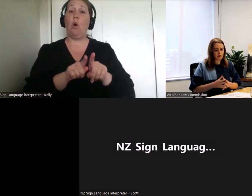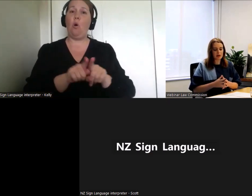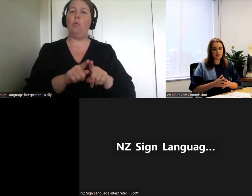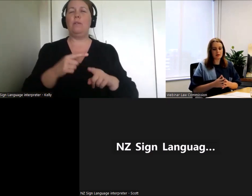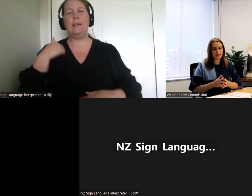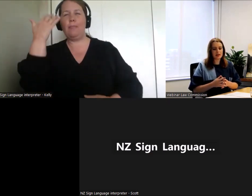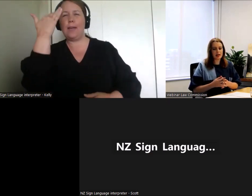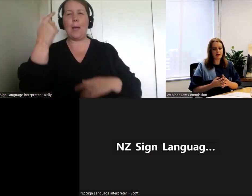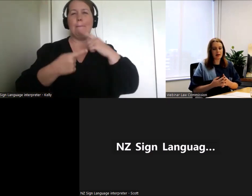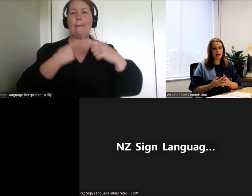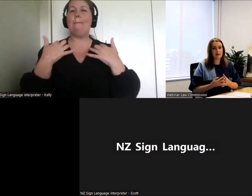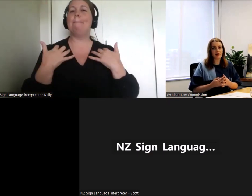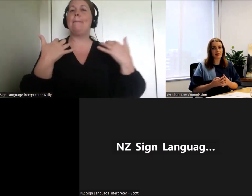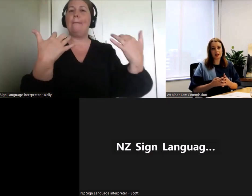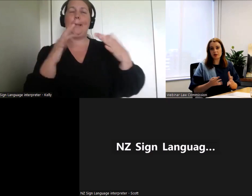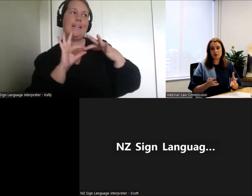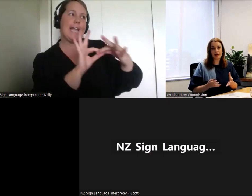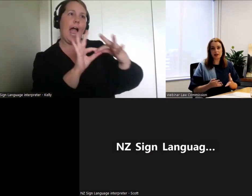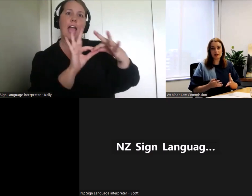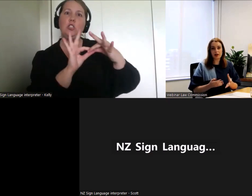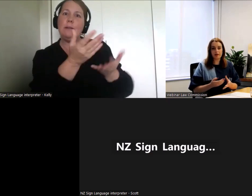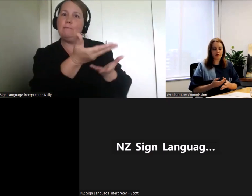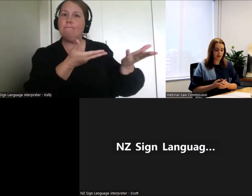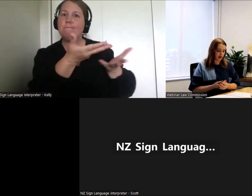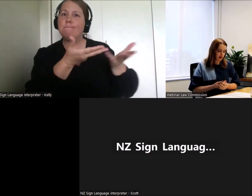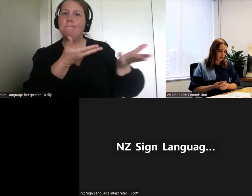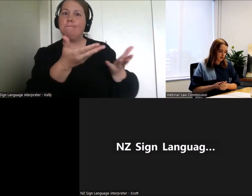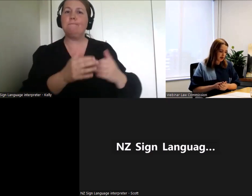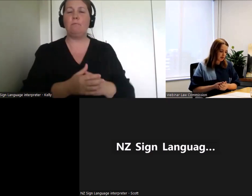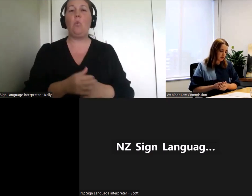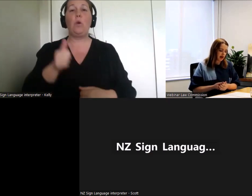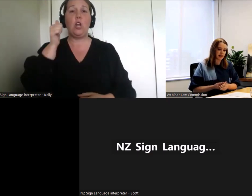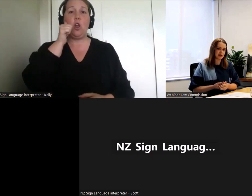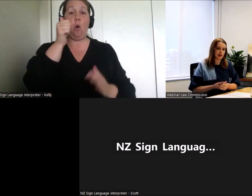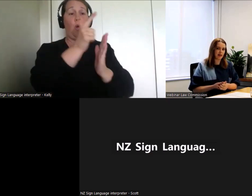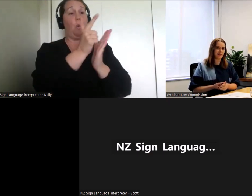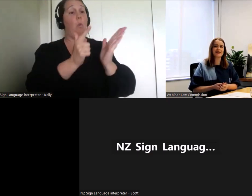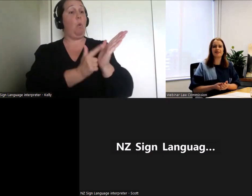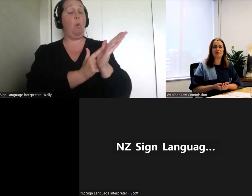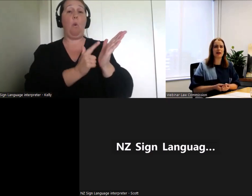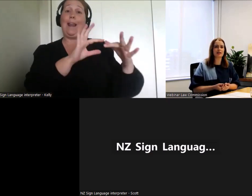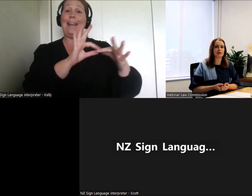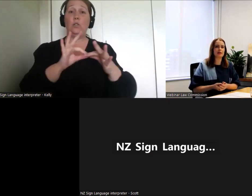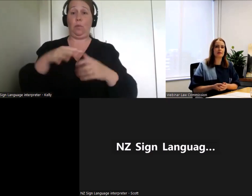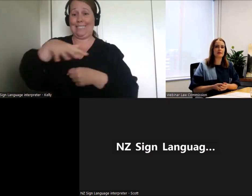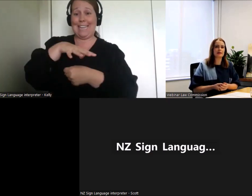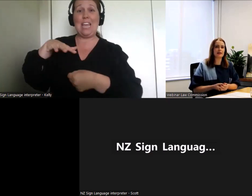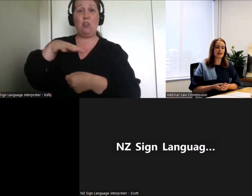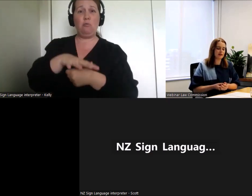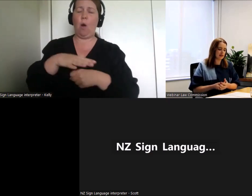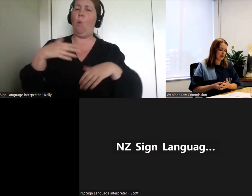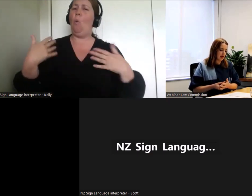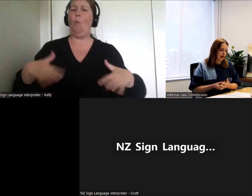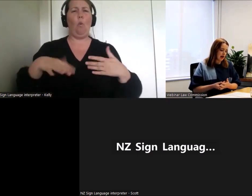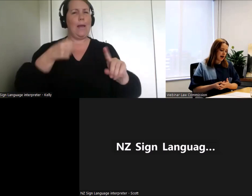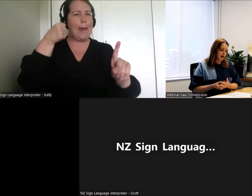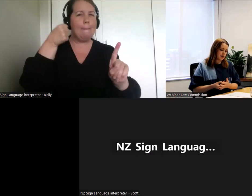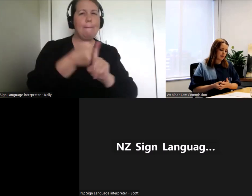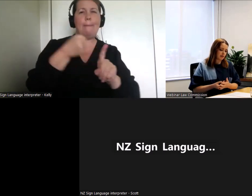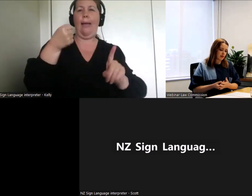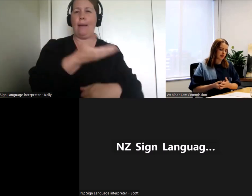We know that the laws in this area affect a huge range of people and can have a massive impact on people's lives.